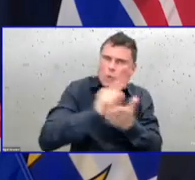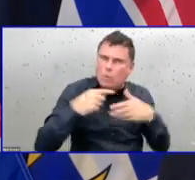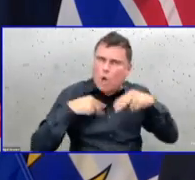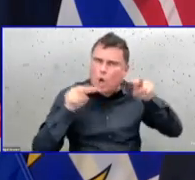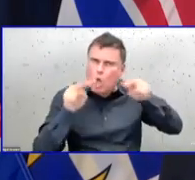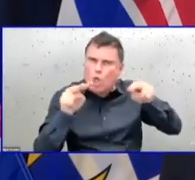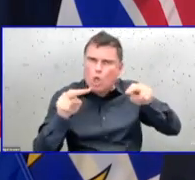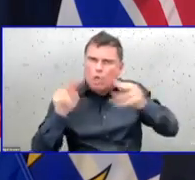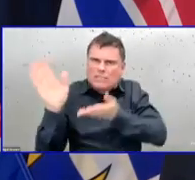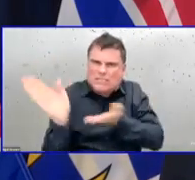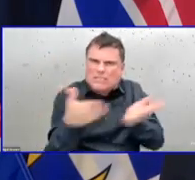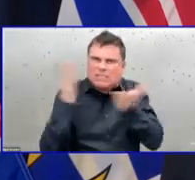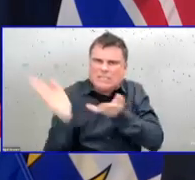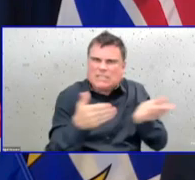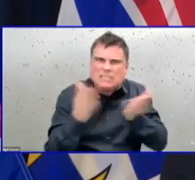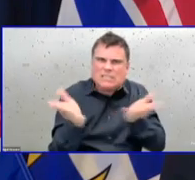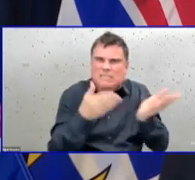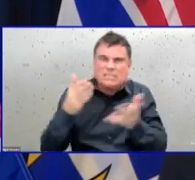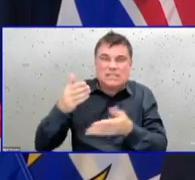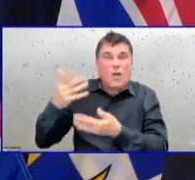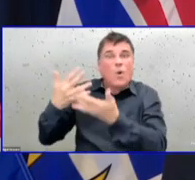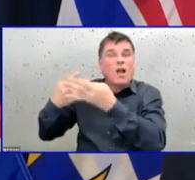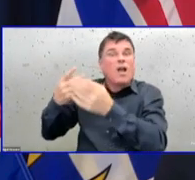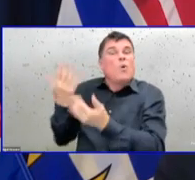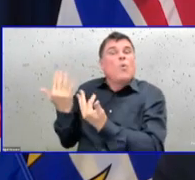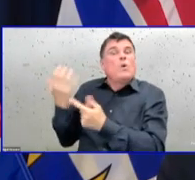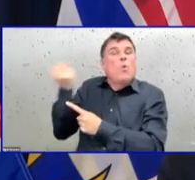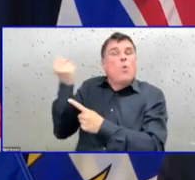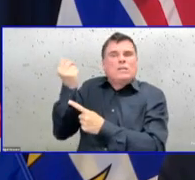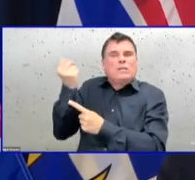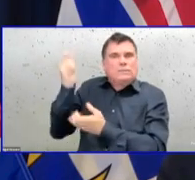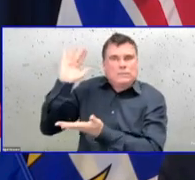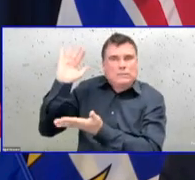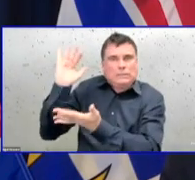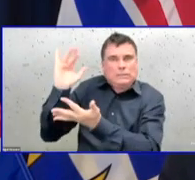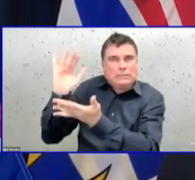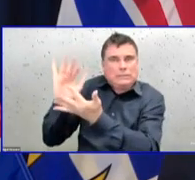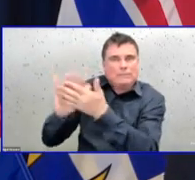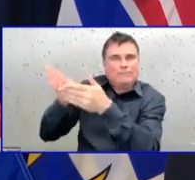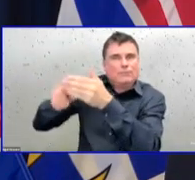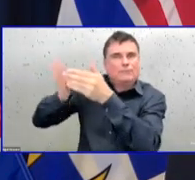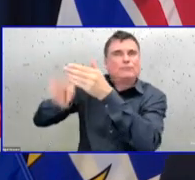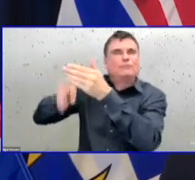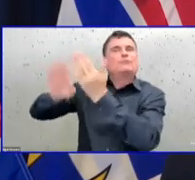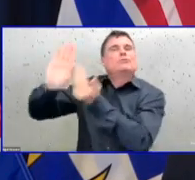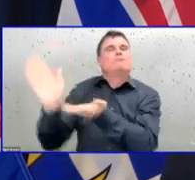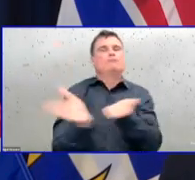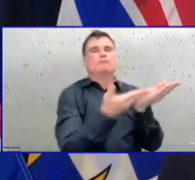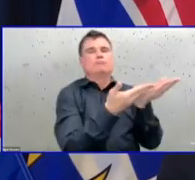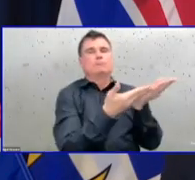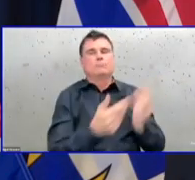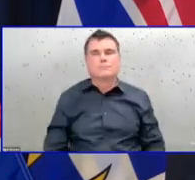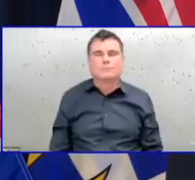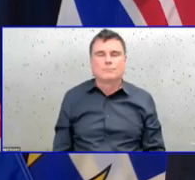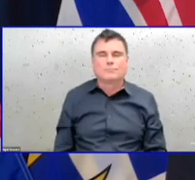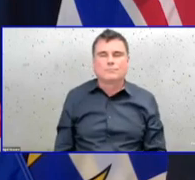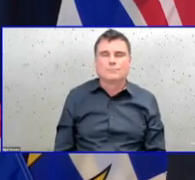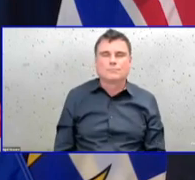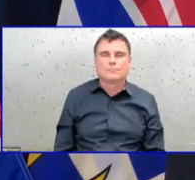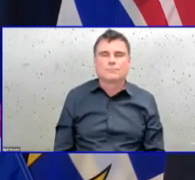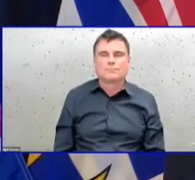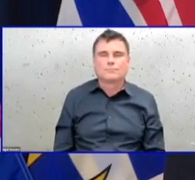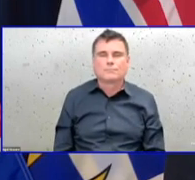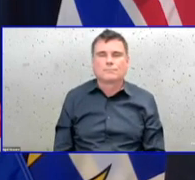You'll recall that, or I should say that during the reporting period of October 24th to 30th, health authorities